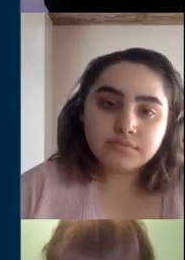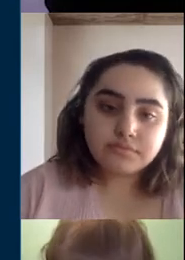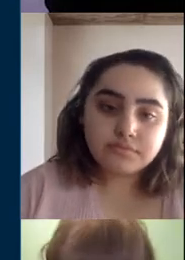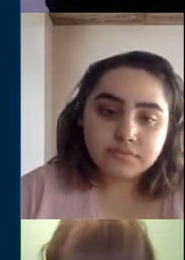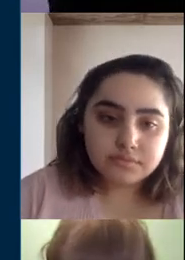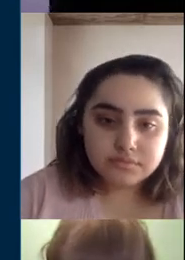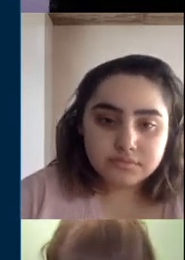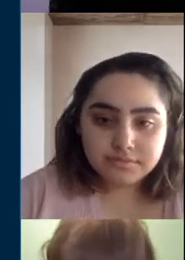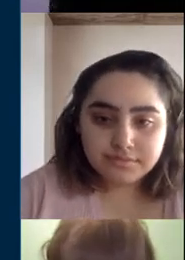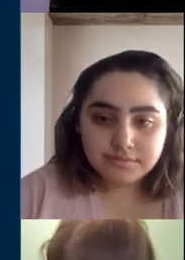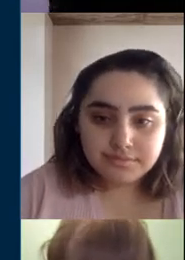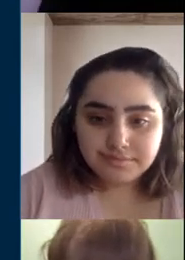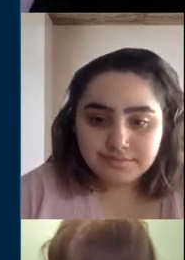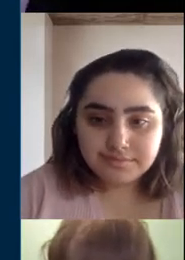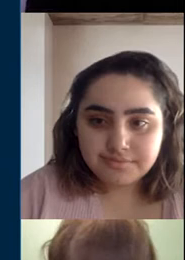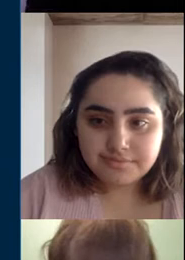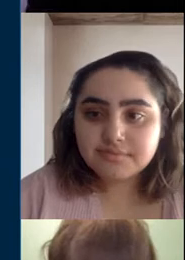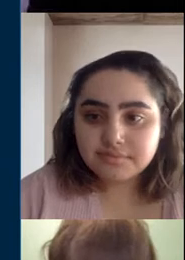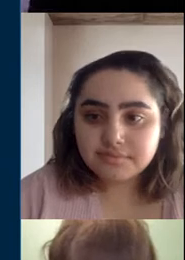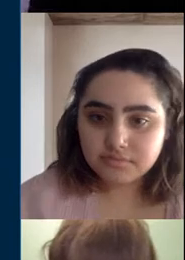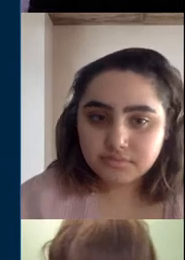Okay, is that working? Can you see my screen?